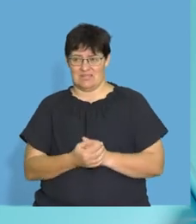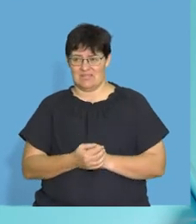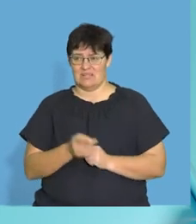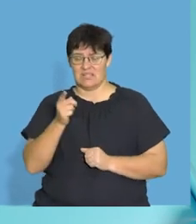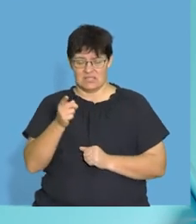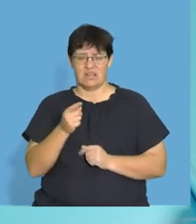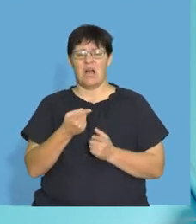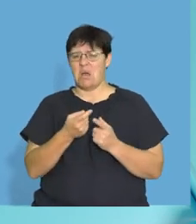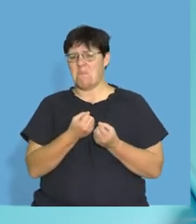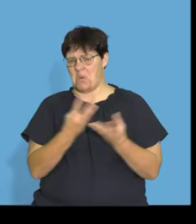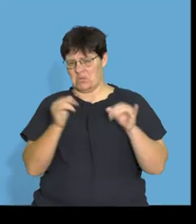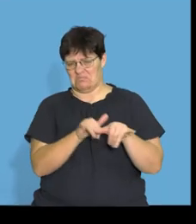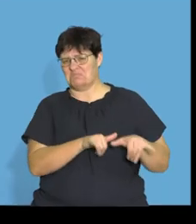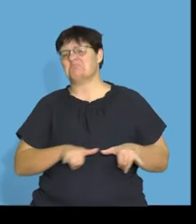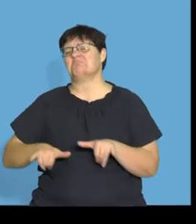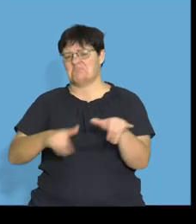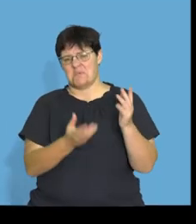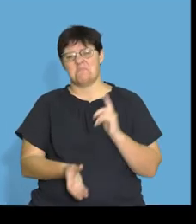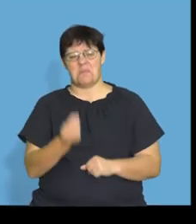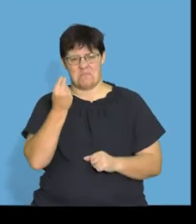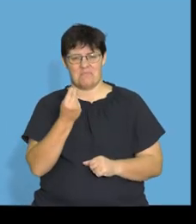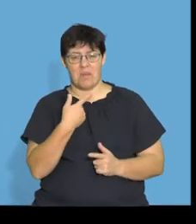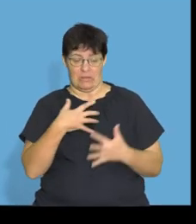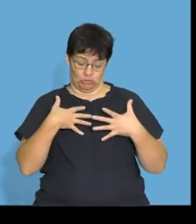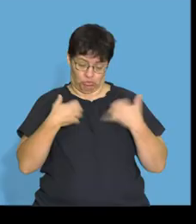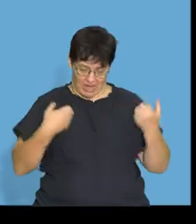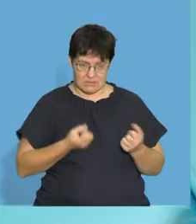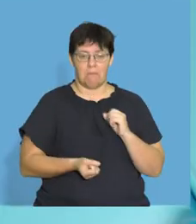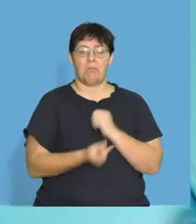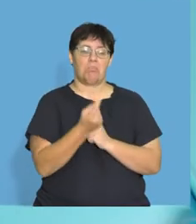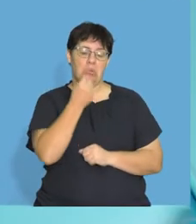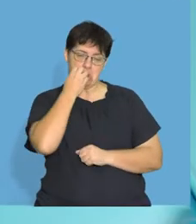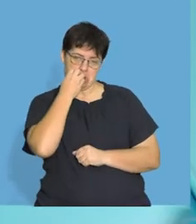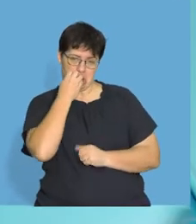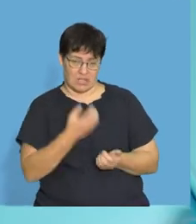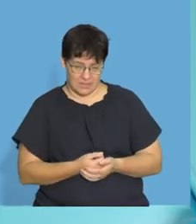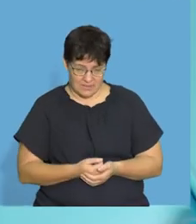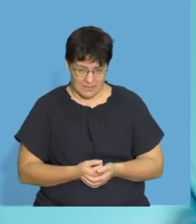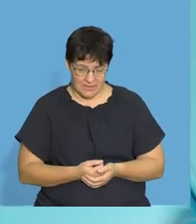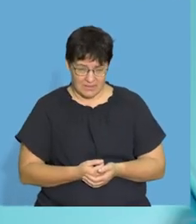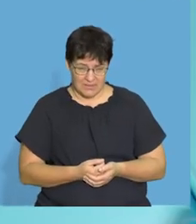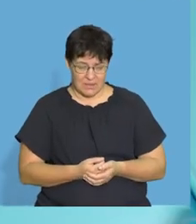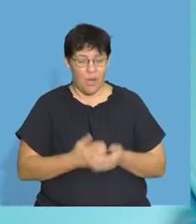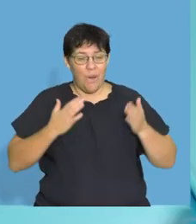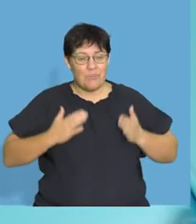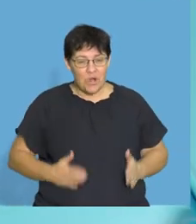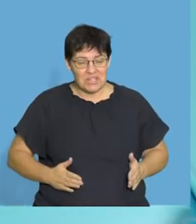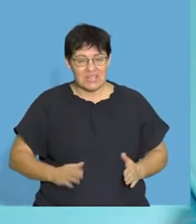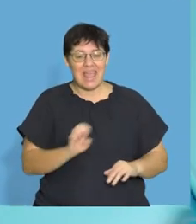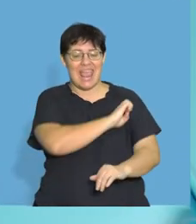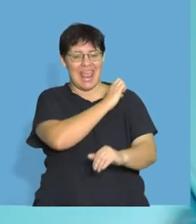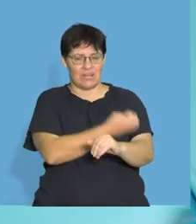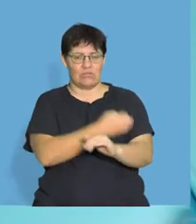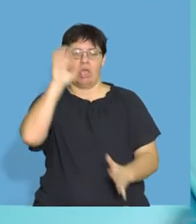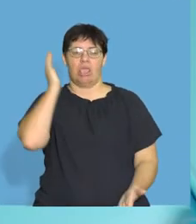common one. I get it when I'm stressed. When you're stressed, your body's, your energy kind of